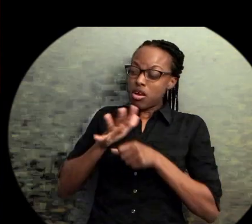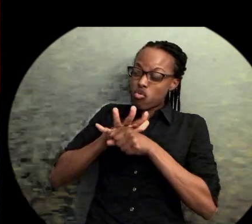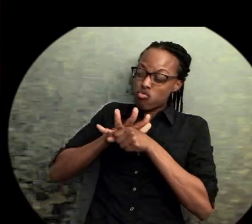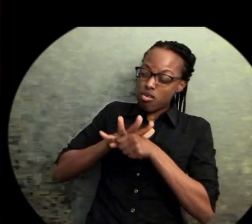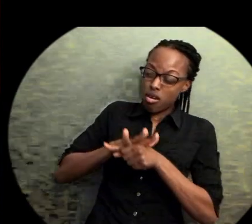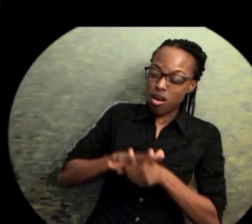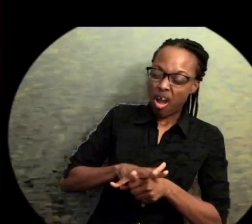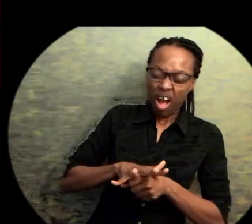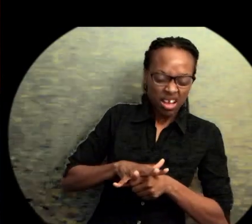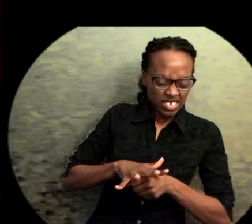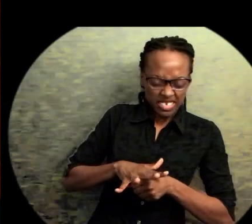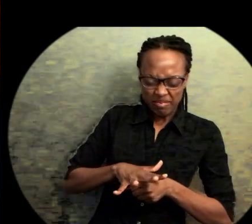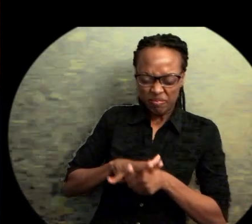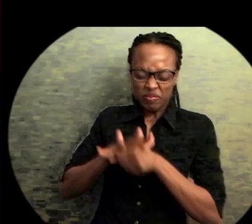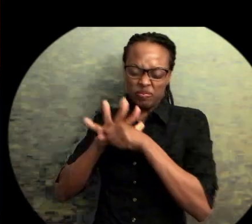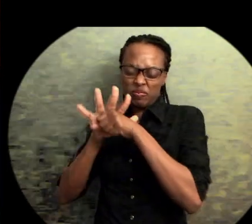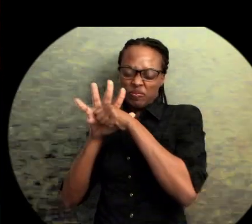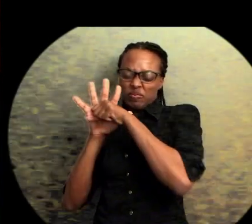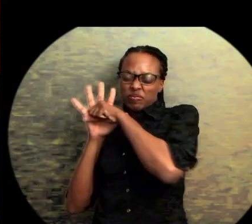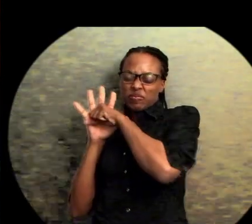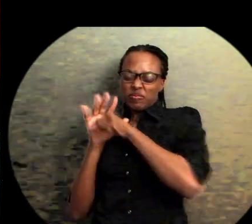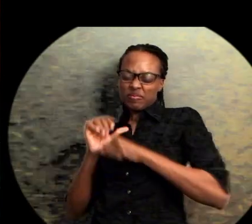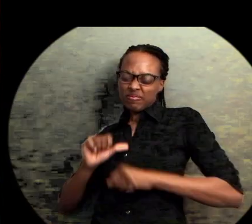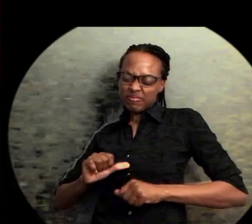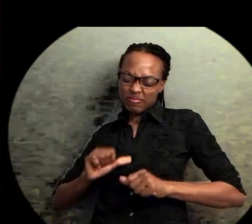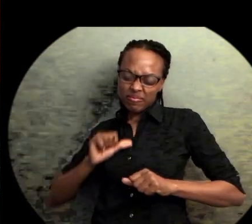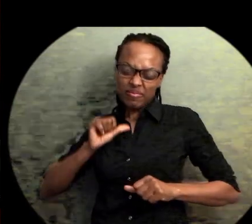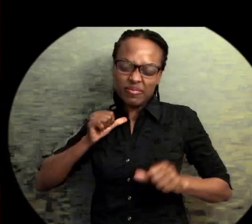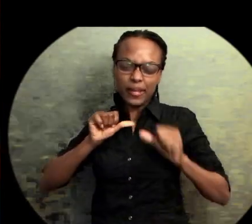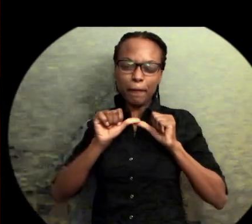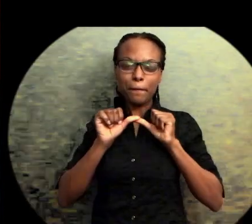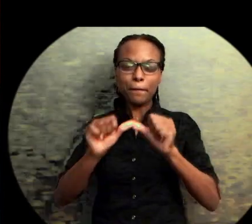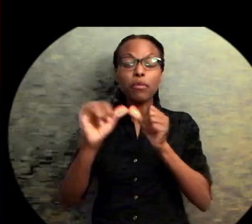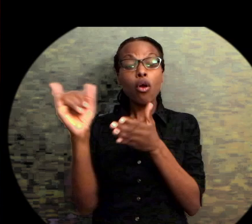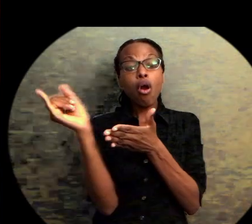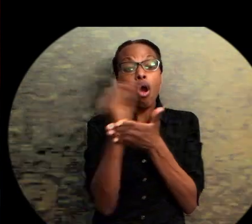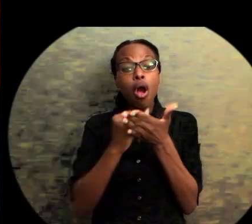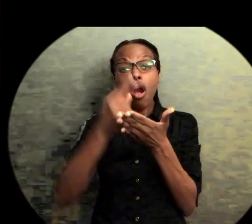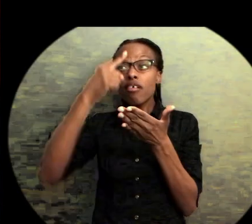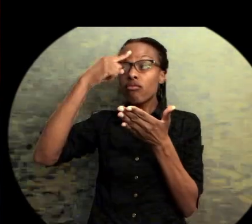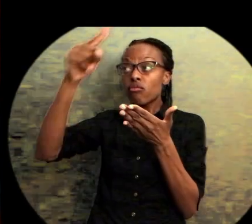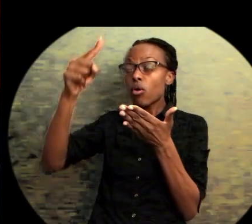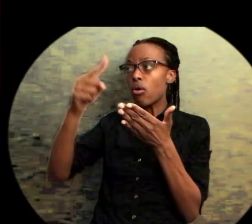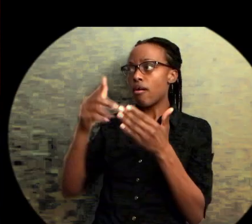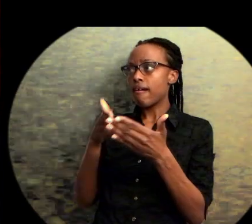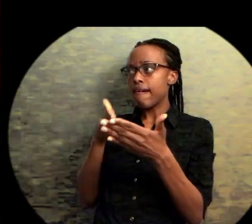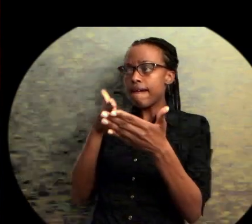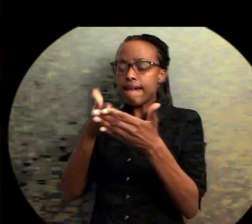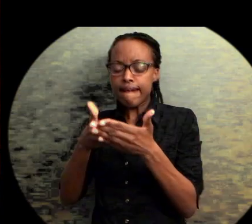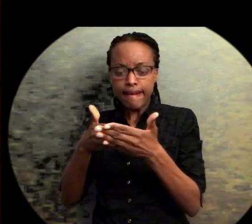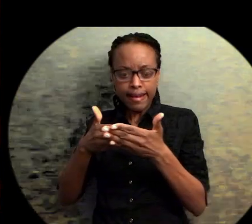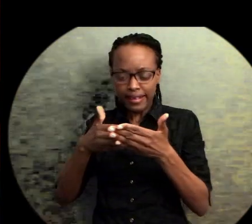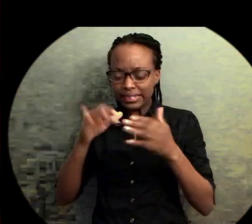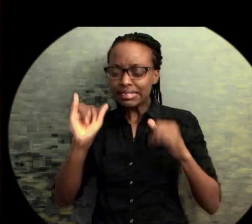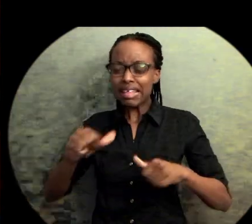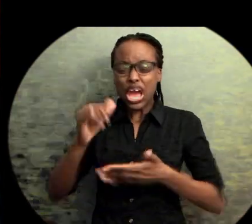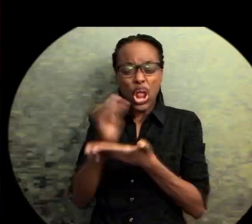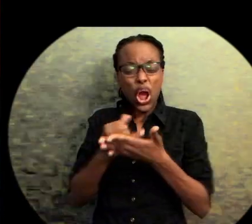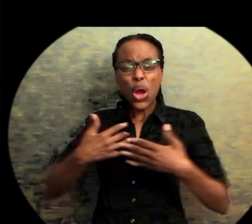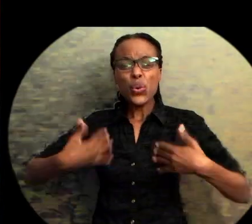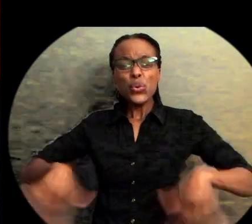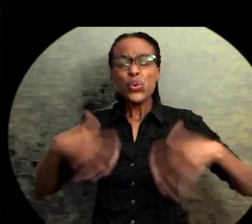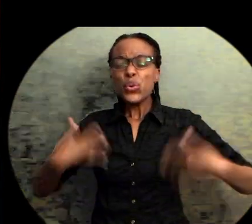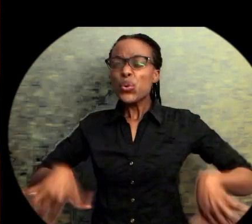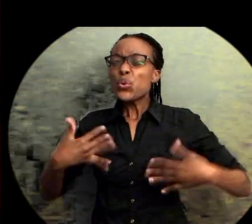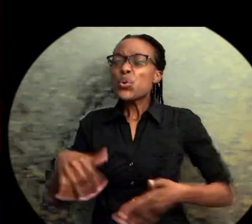for and against. Gives birth to the best defense. The defenseless ever since. Without recompense, we art the